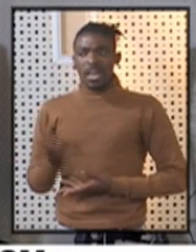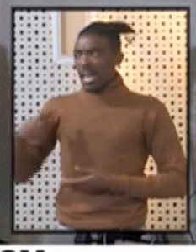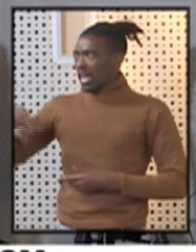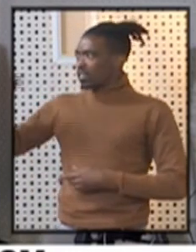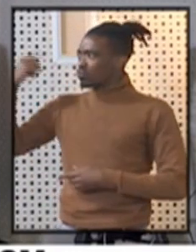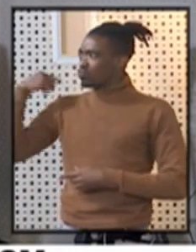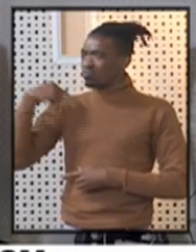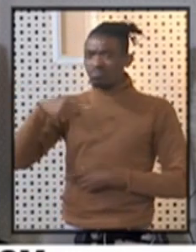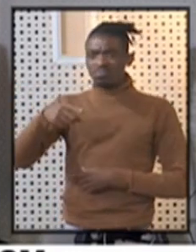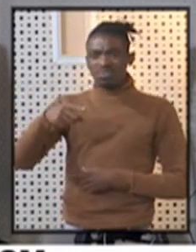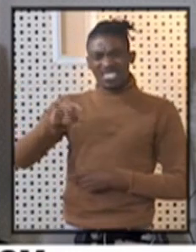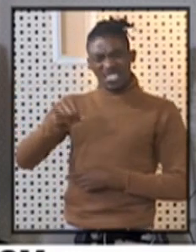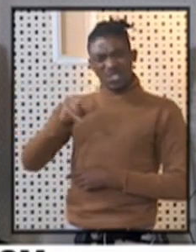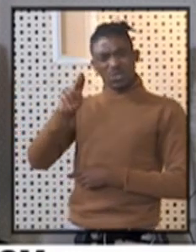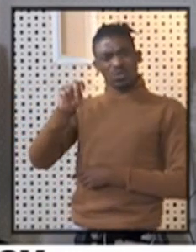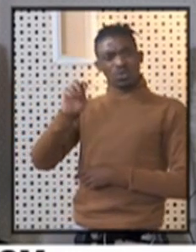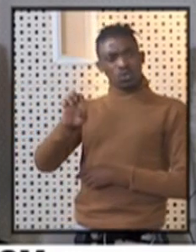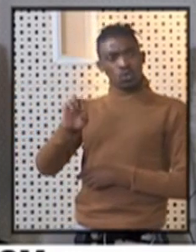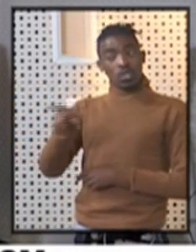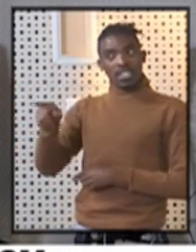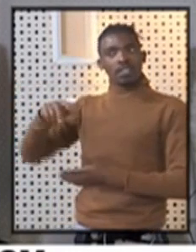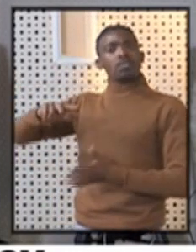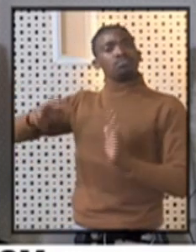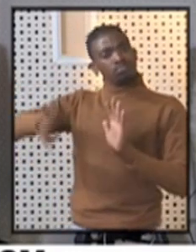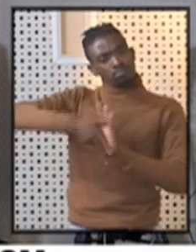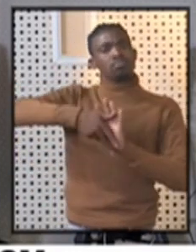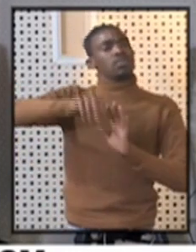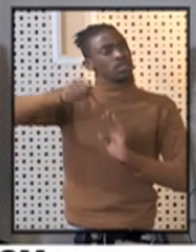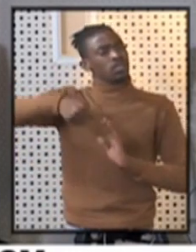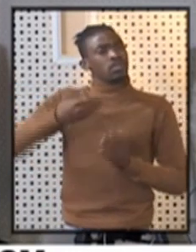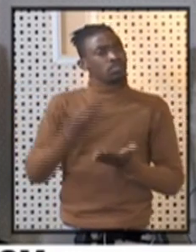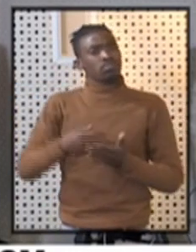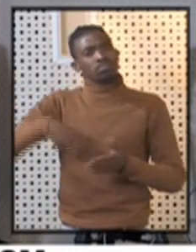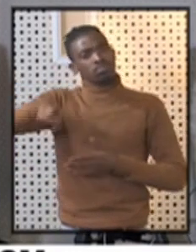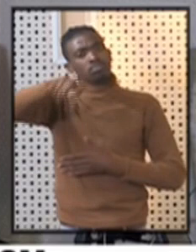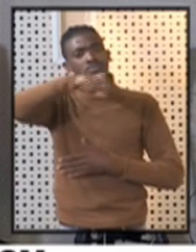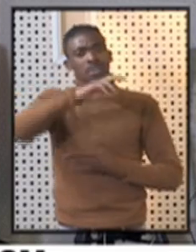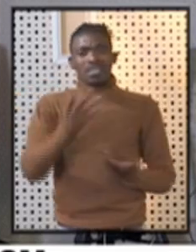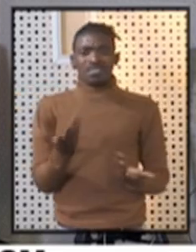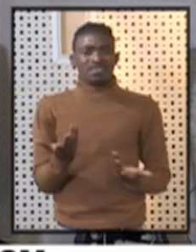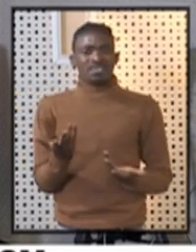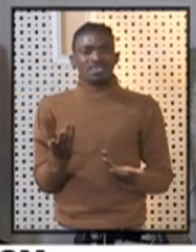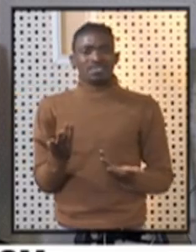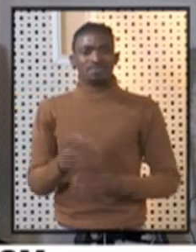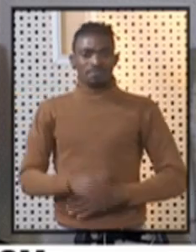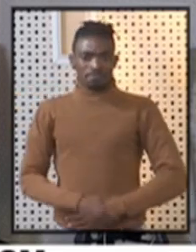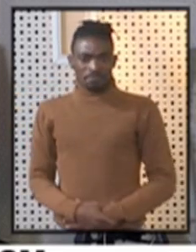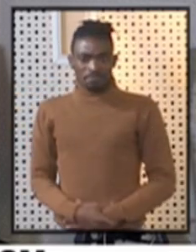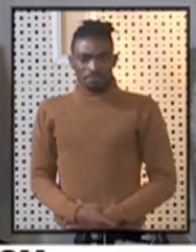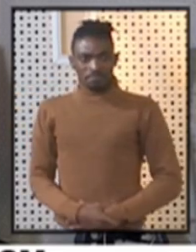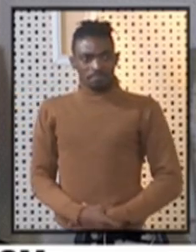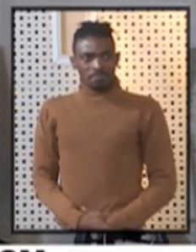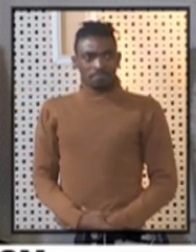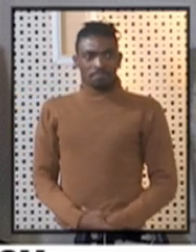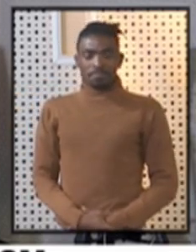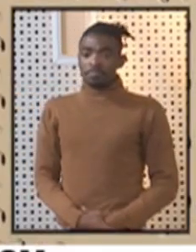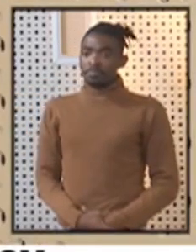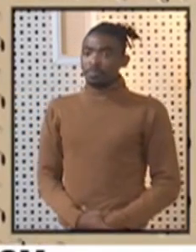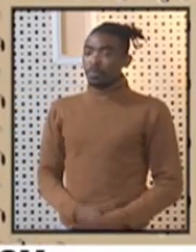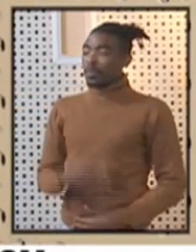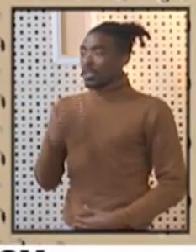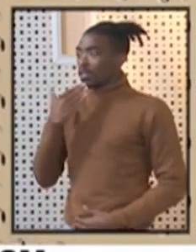specifically permitted it. I kindly confirm for record purposes. Thanks. Thank you very much,